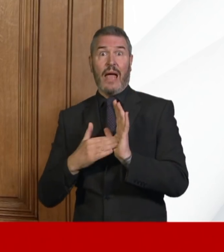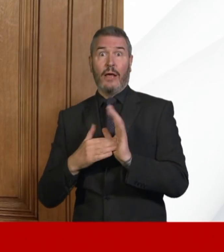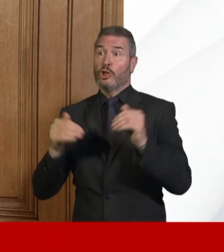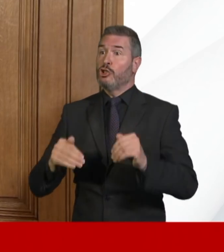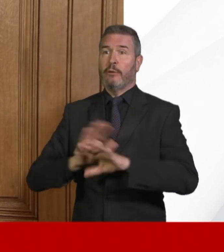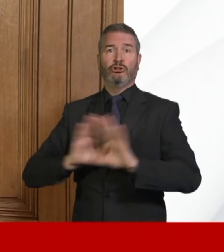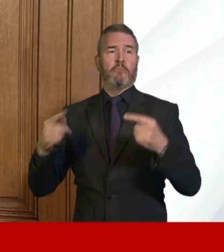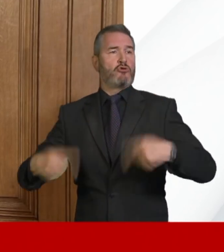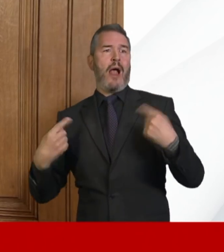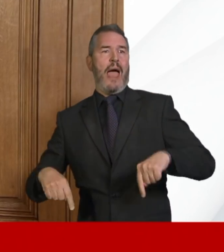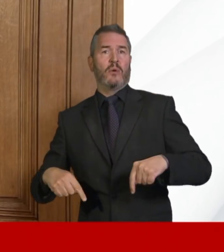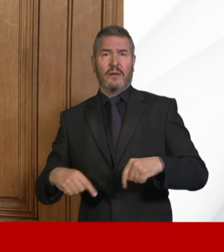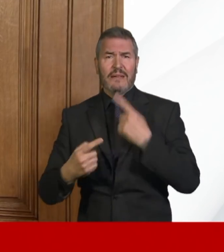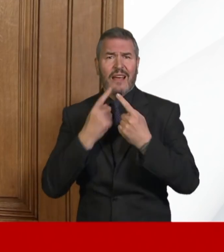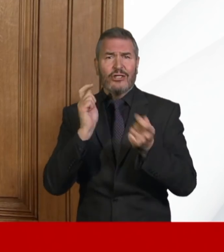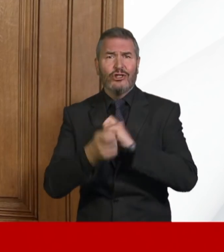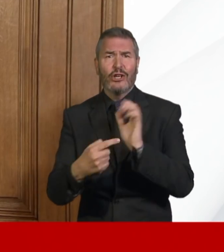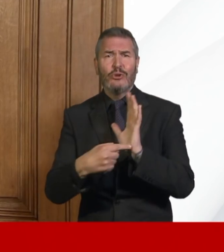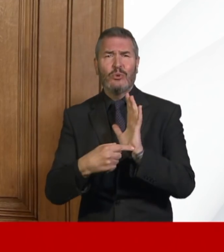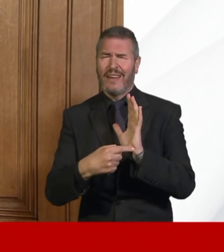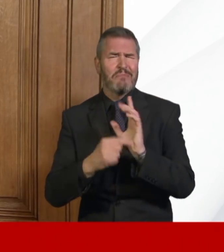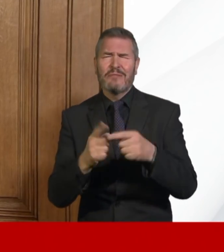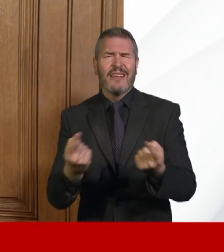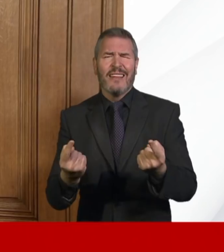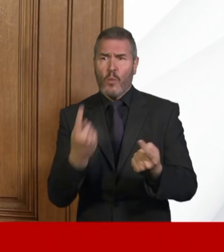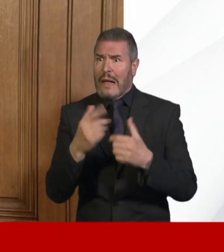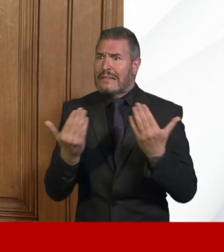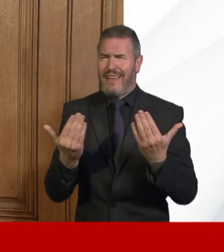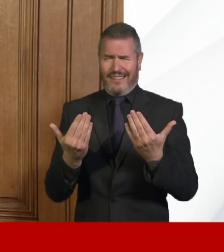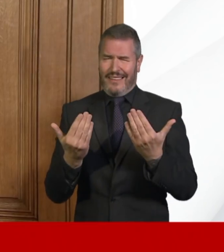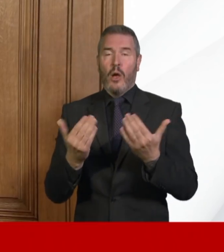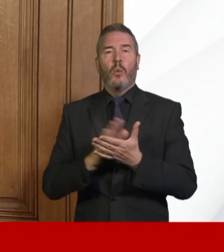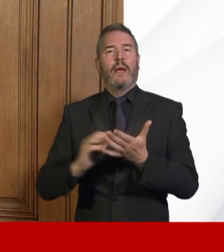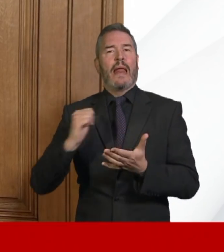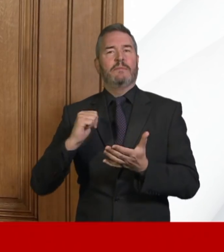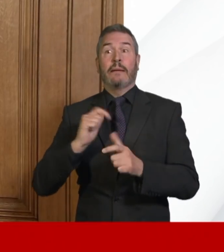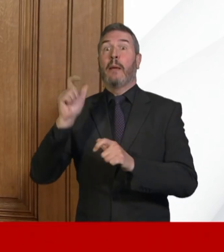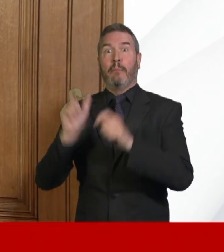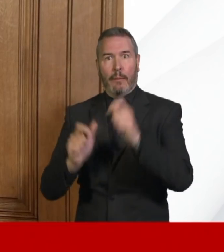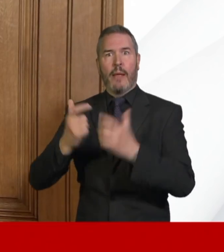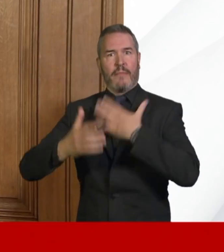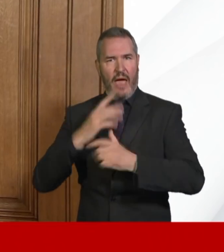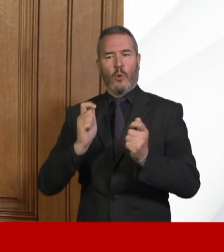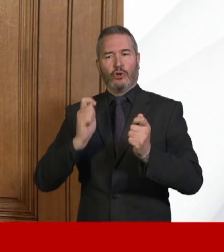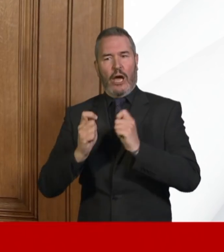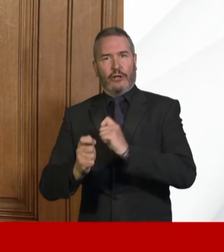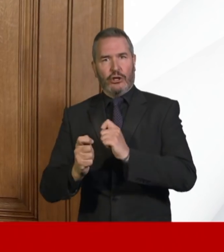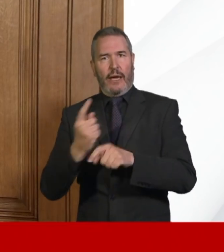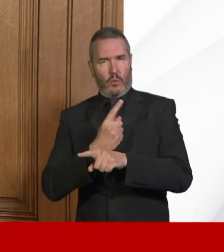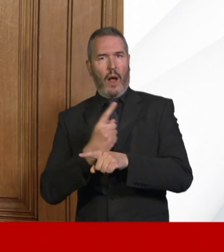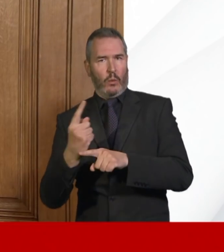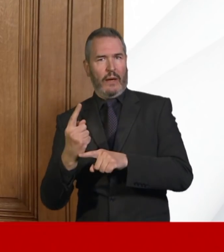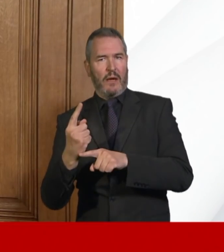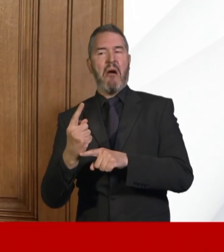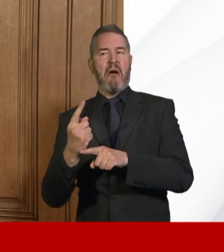any of this data to change on Tuesday. We would expect to start seeing a footfall dropping over the first week. We would start